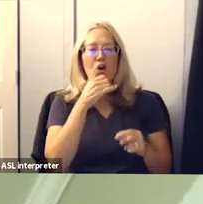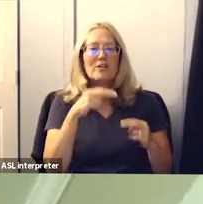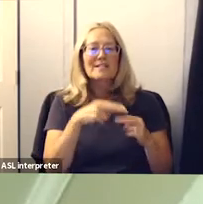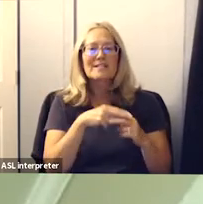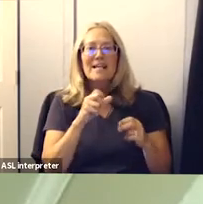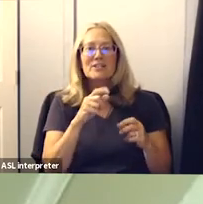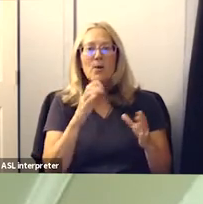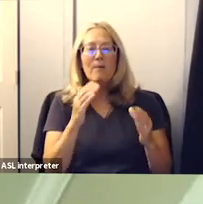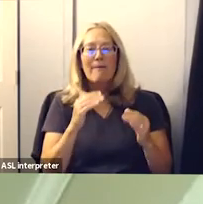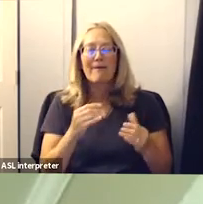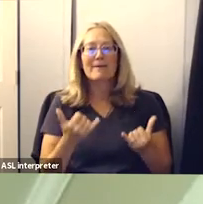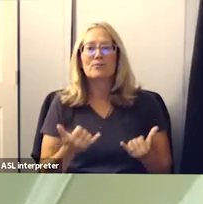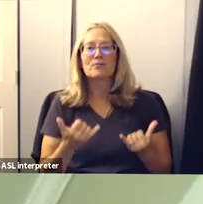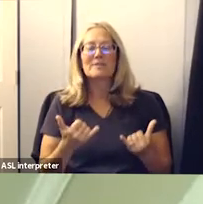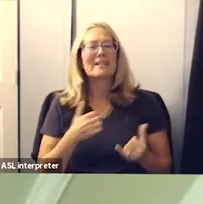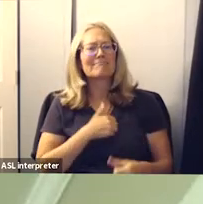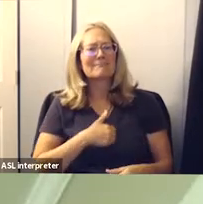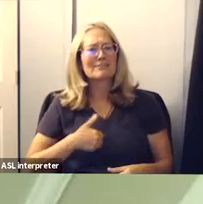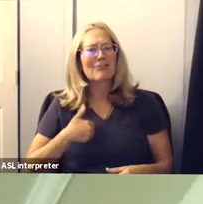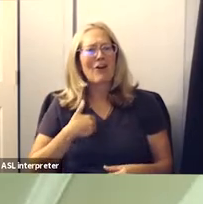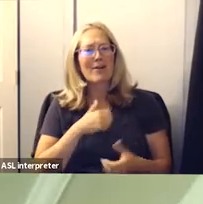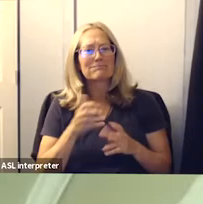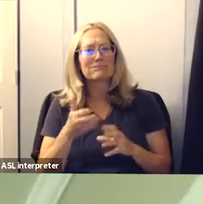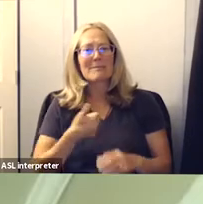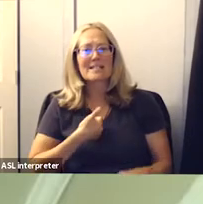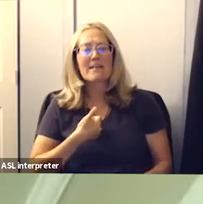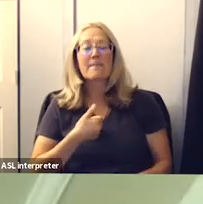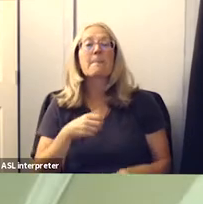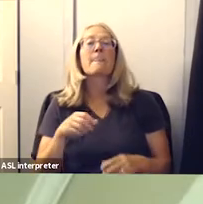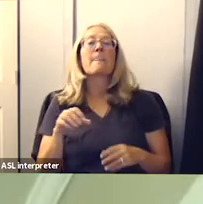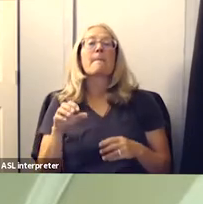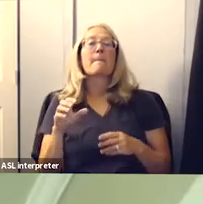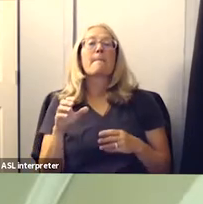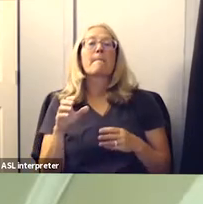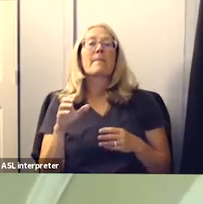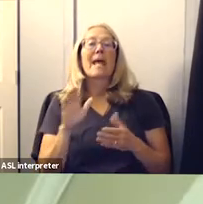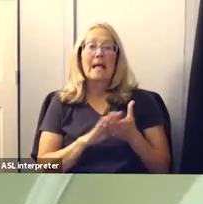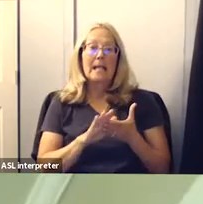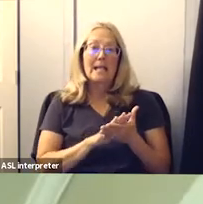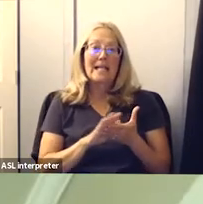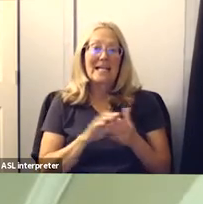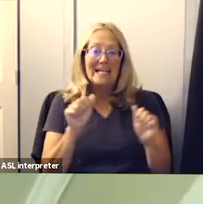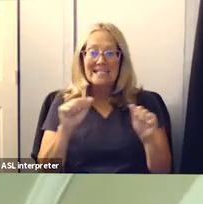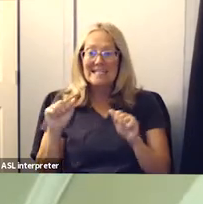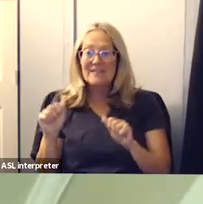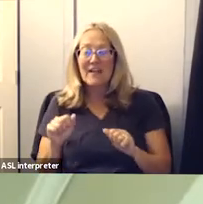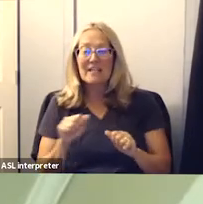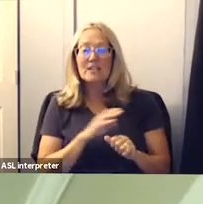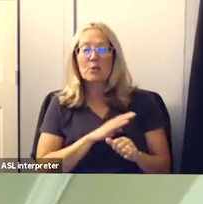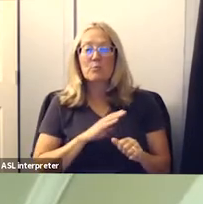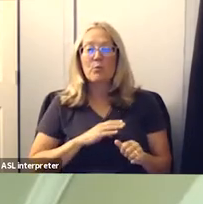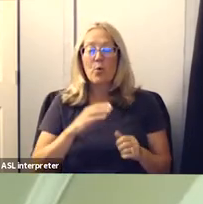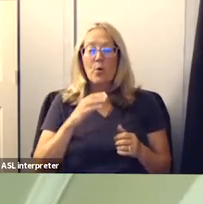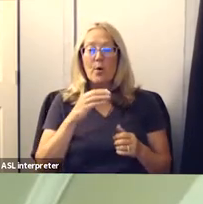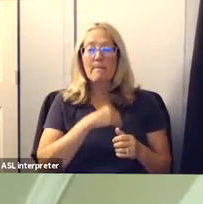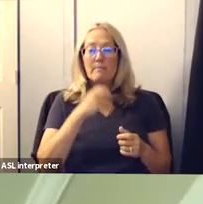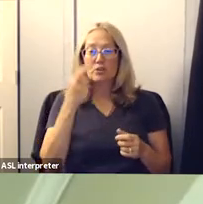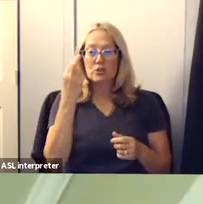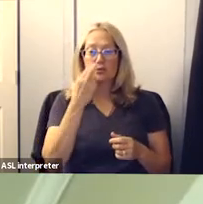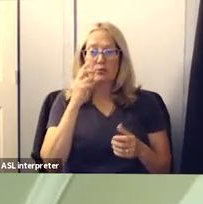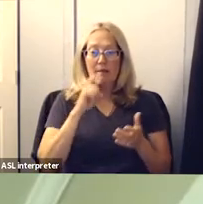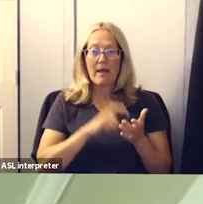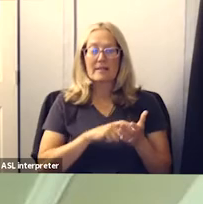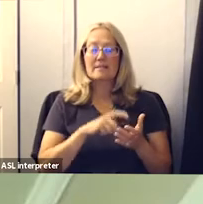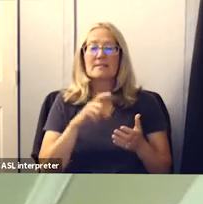my apologies um so uh cleaning and disinfecting uh board members um as you realize um